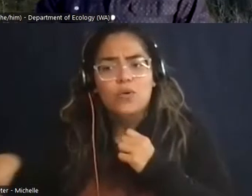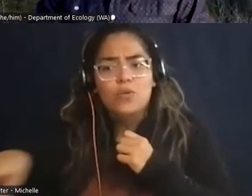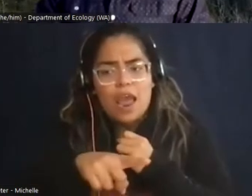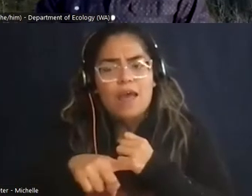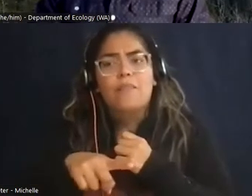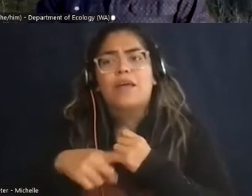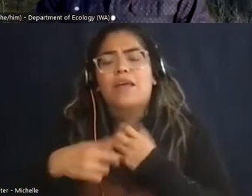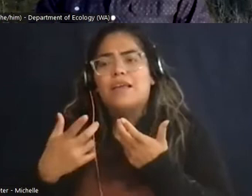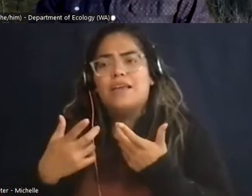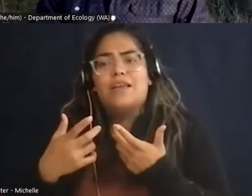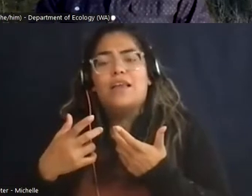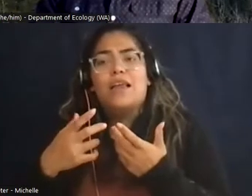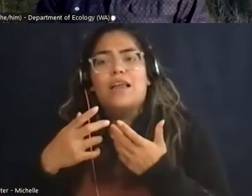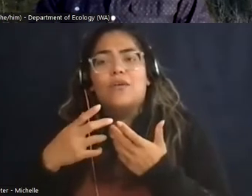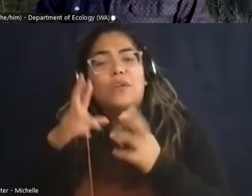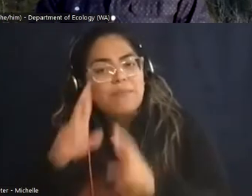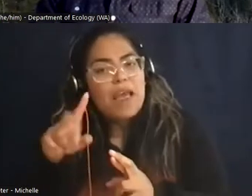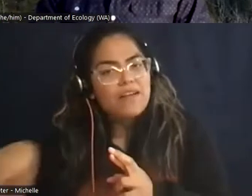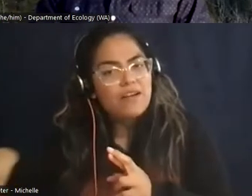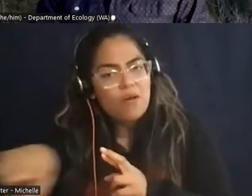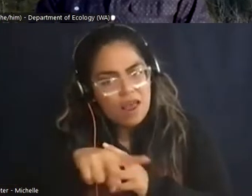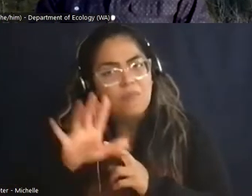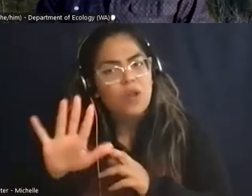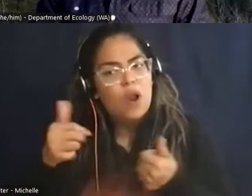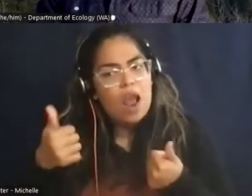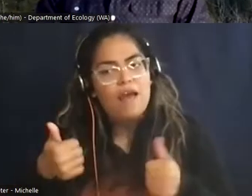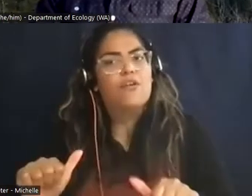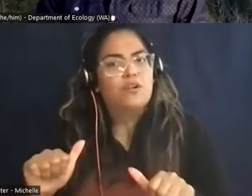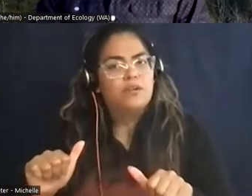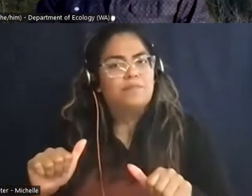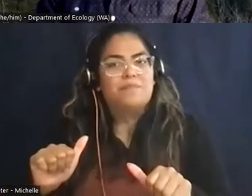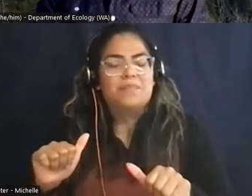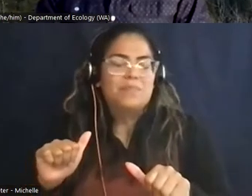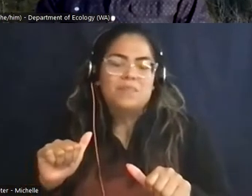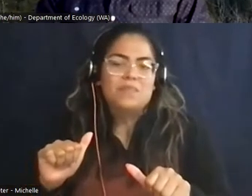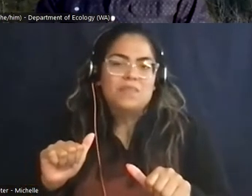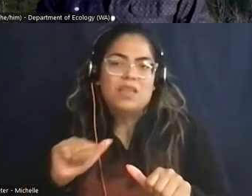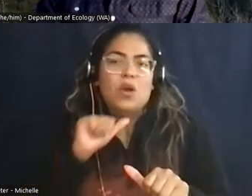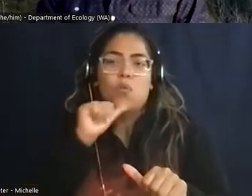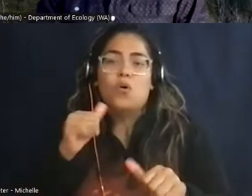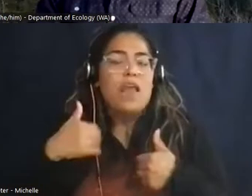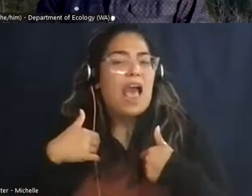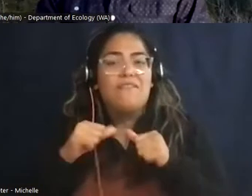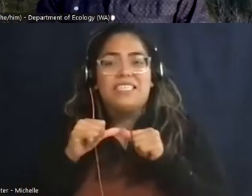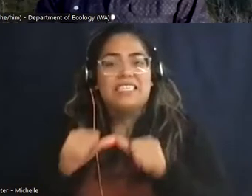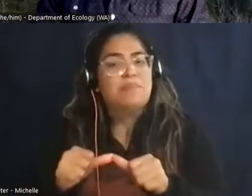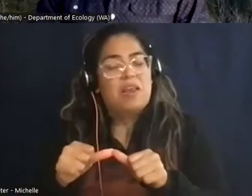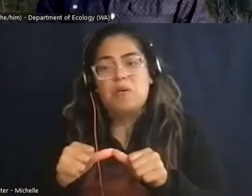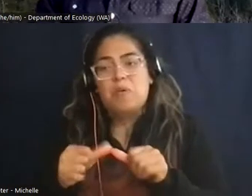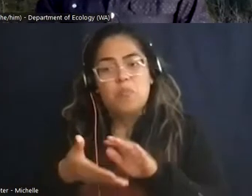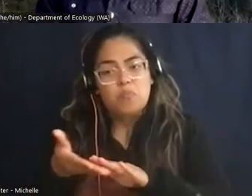tension and having respect for their effort, you're just not going to have a sustainable team. So, again, that's a